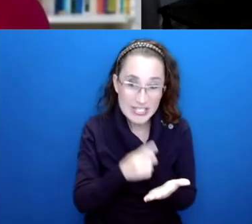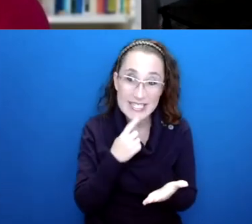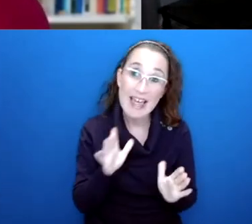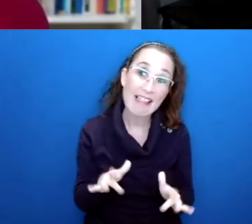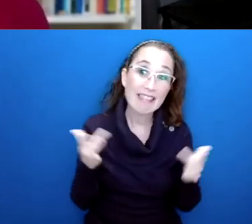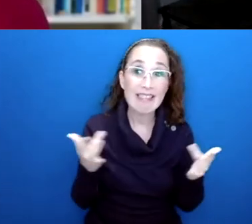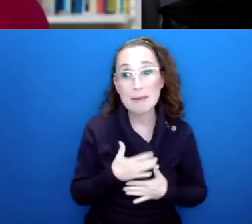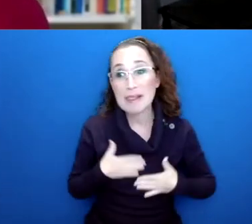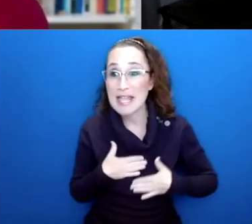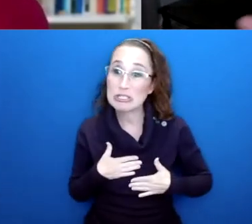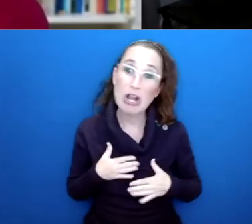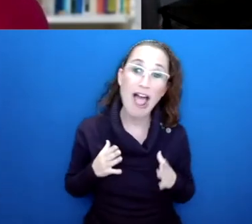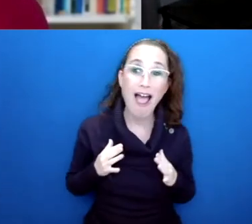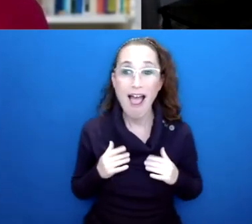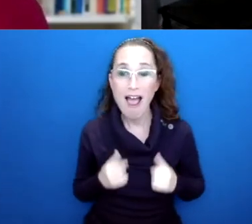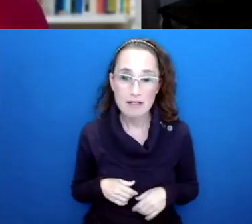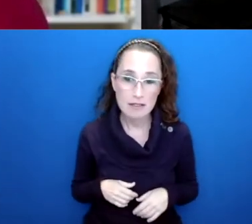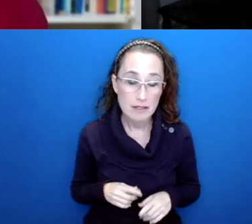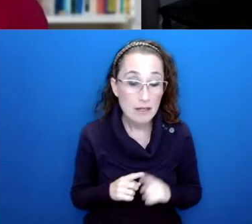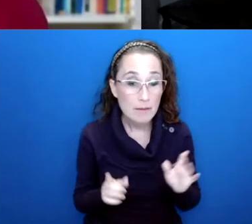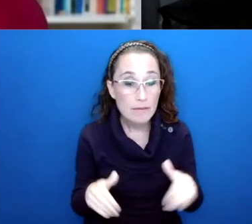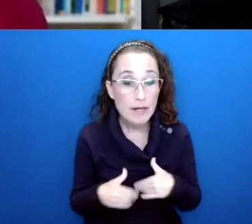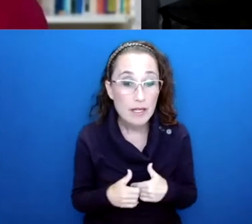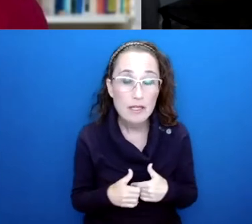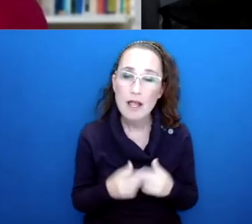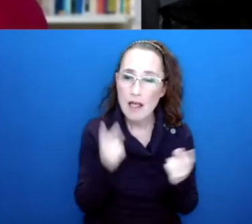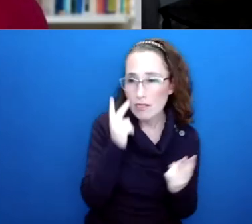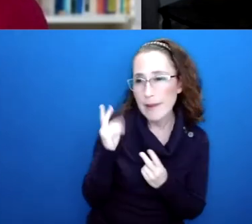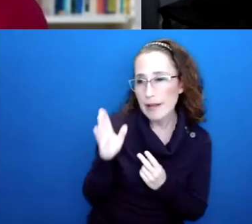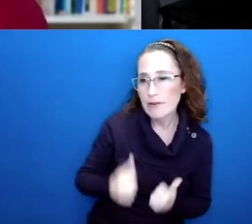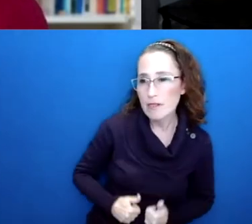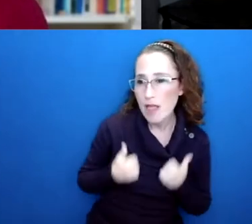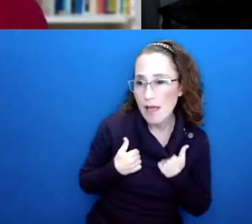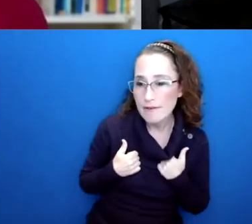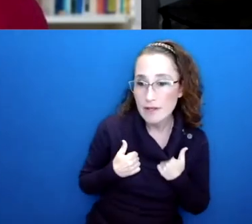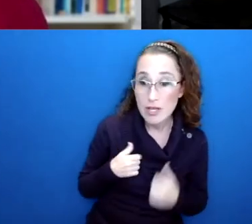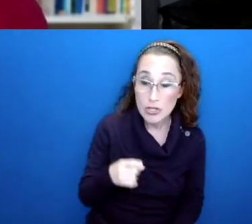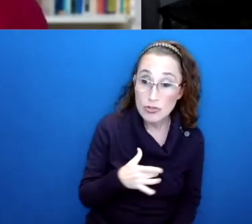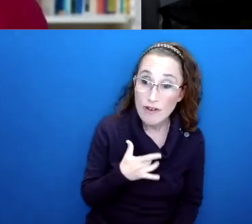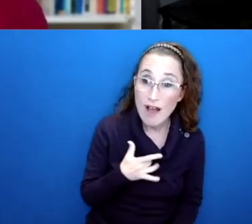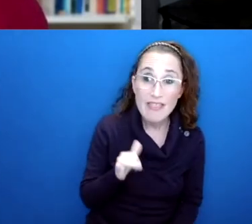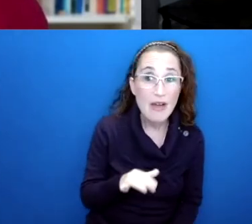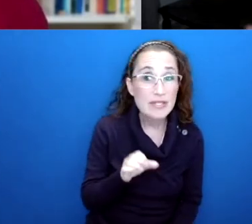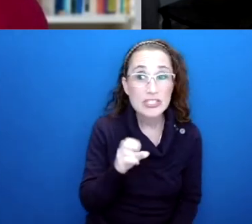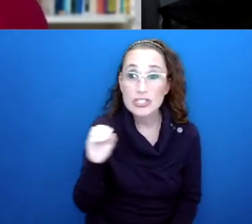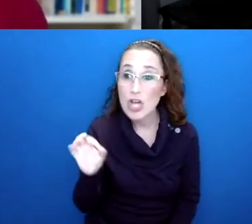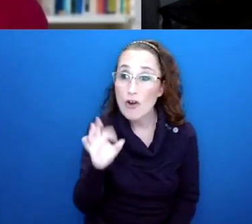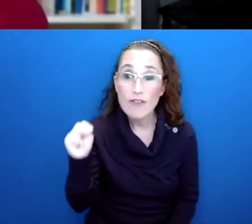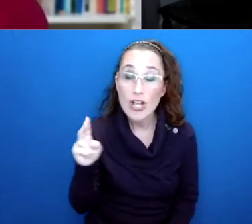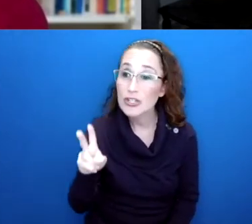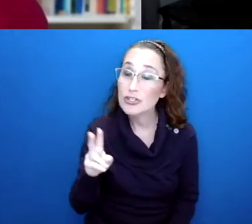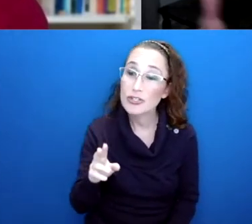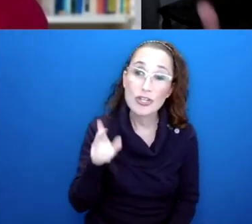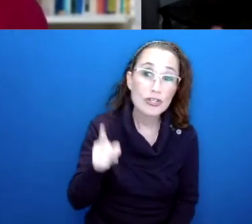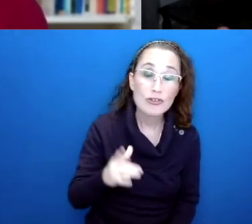I invite people listening to this right now to reflect on an experience from your own life, where you you felt it was so fun, where you felt joyfully alive,